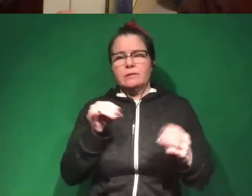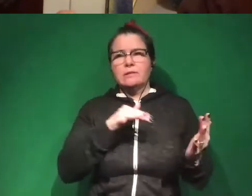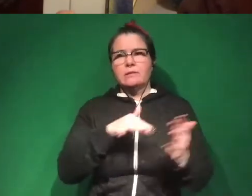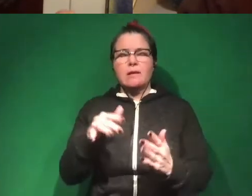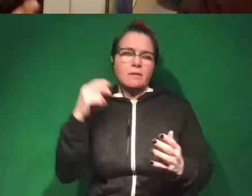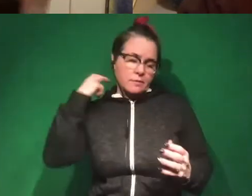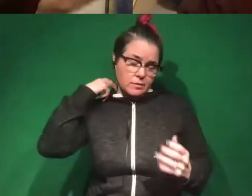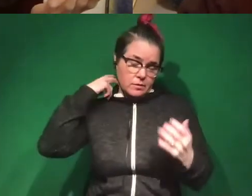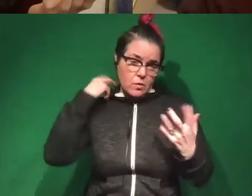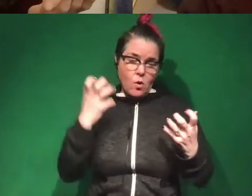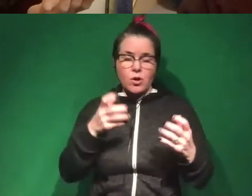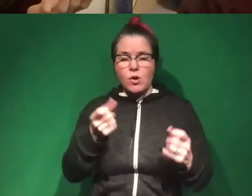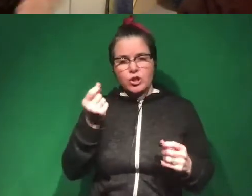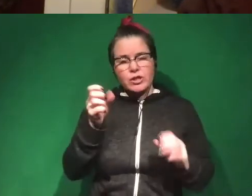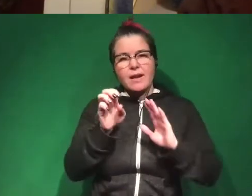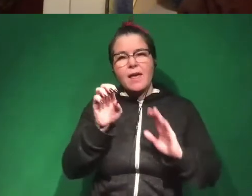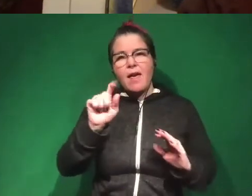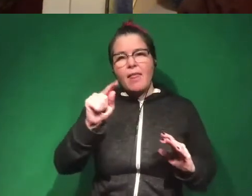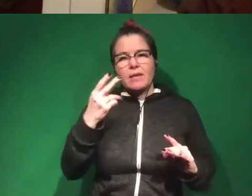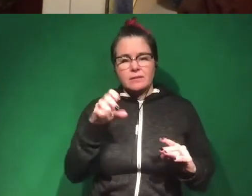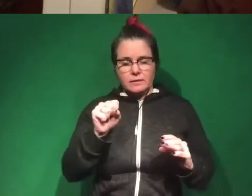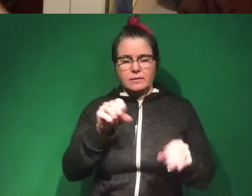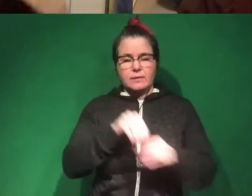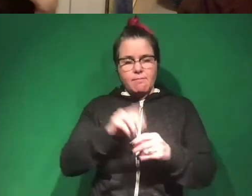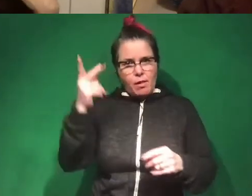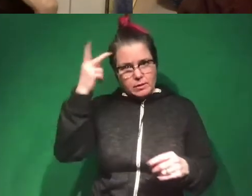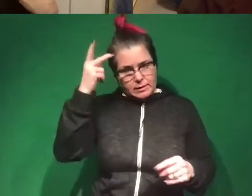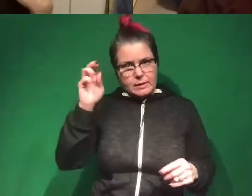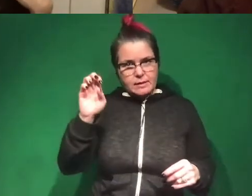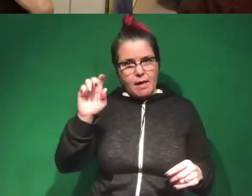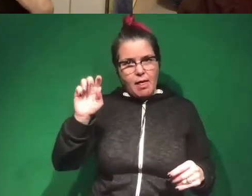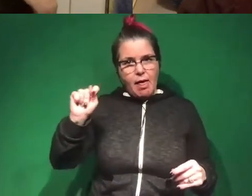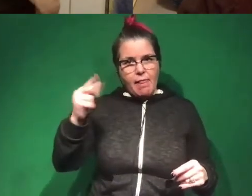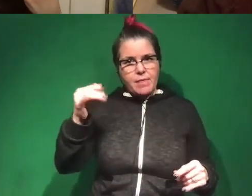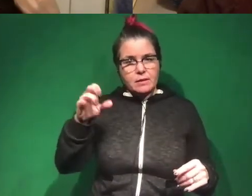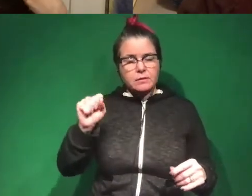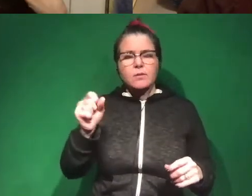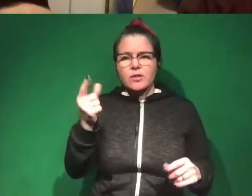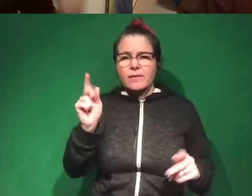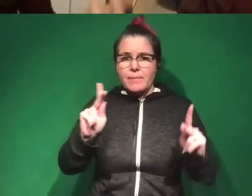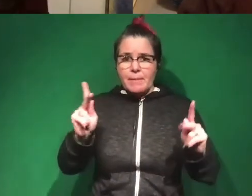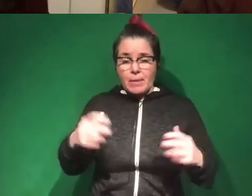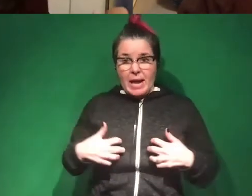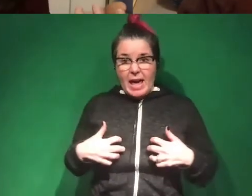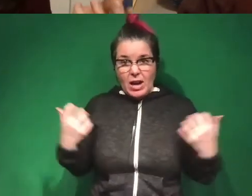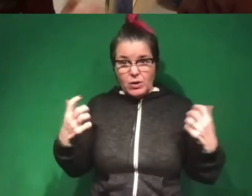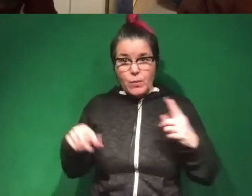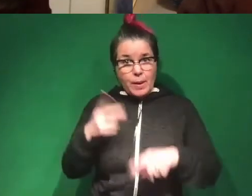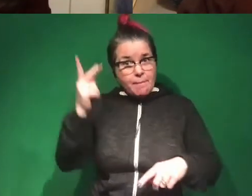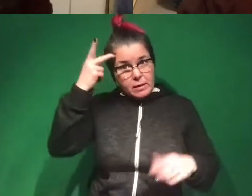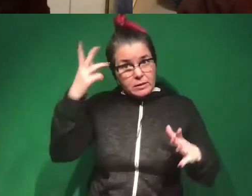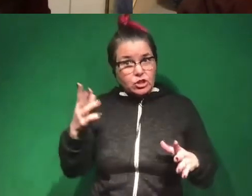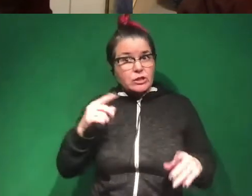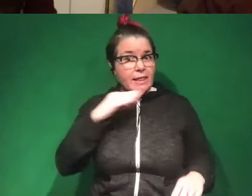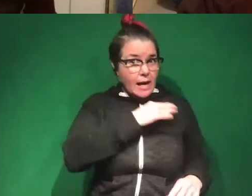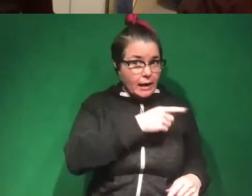understand ethics in politics, and they wanted to understand whether people got angry when politicians lied to them. And